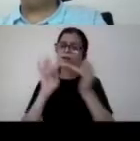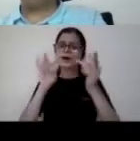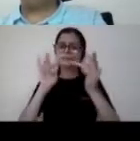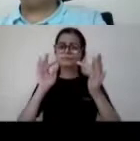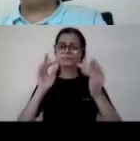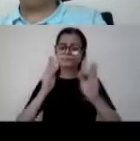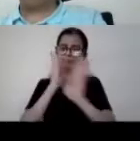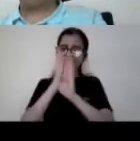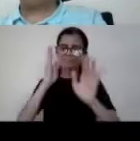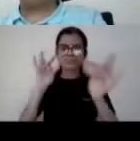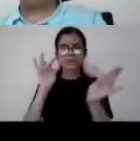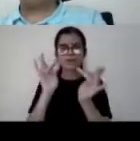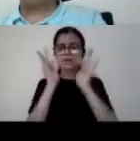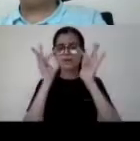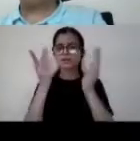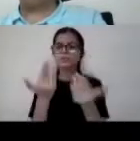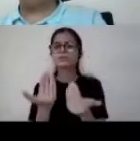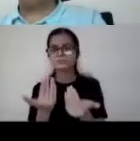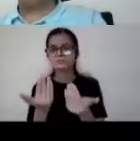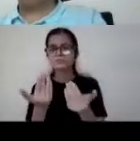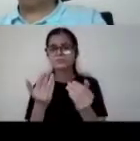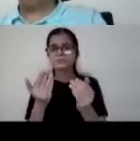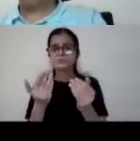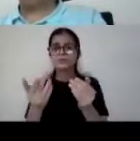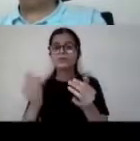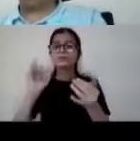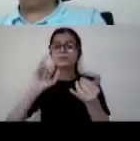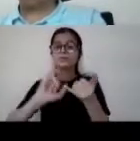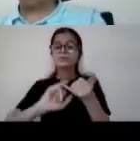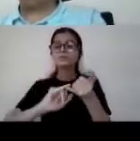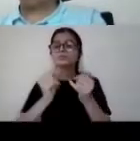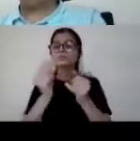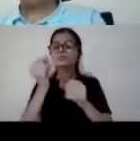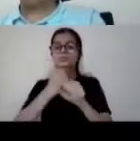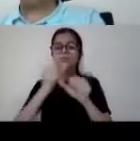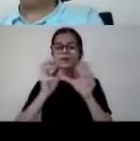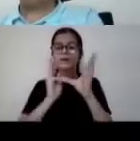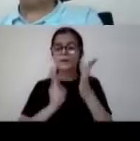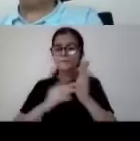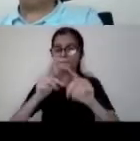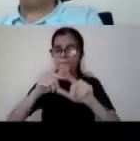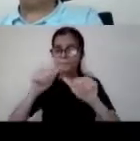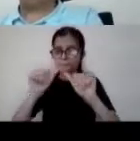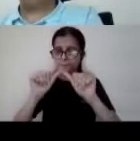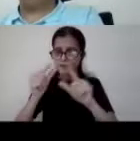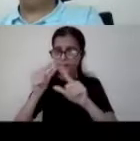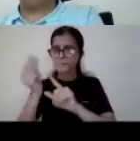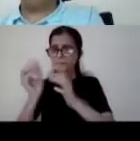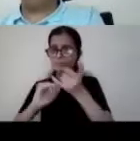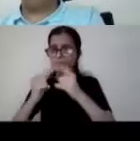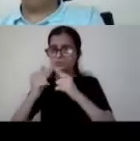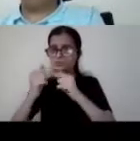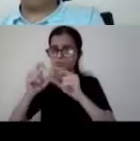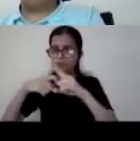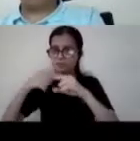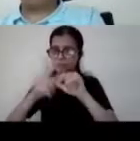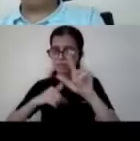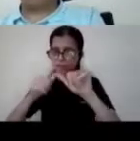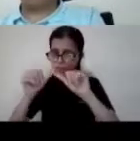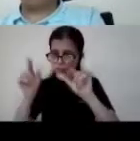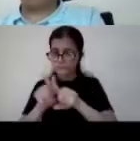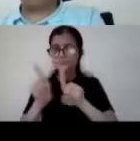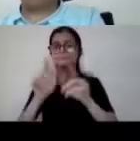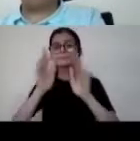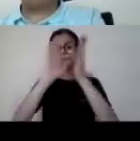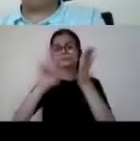which i have which which is which again is connected to these international libraries which mean at any